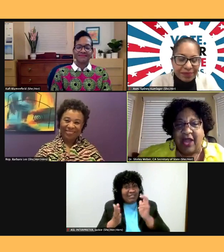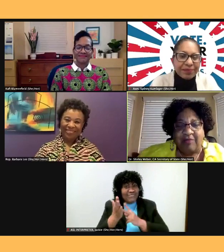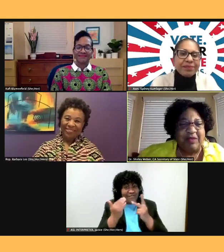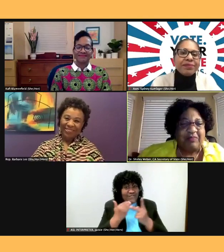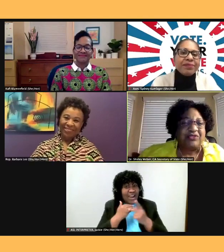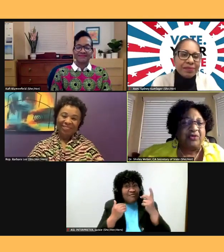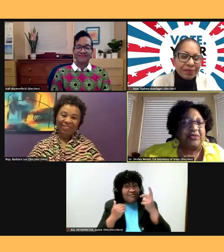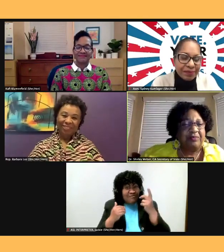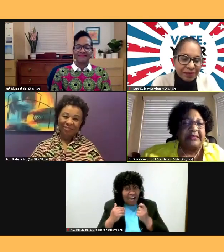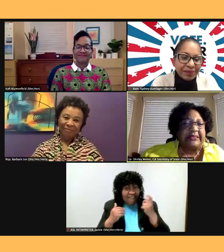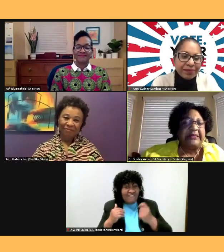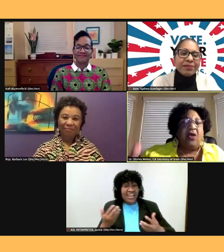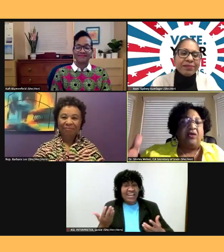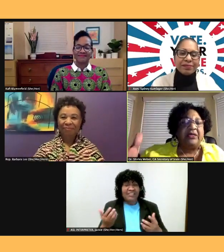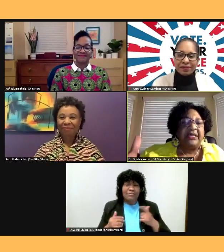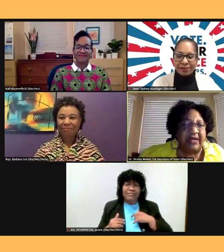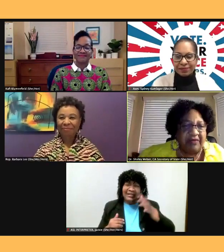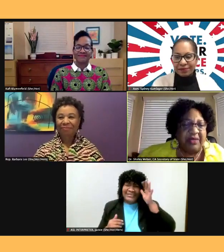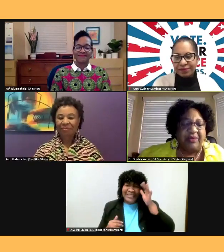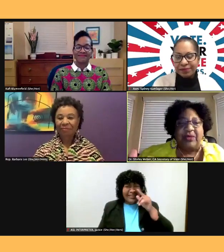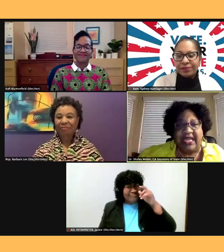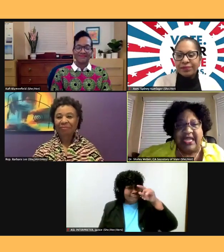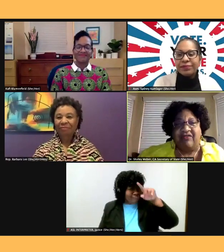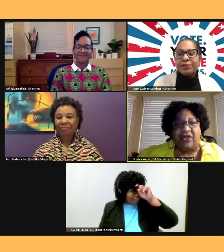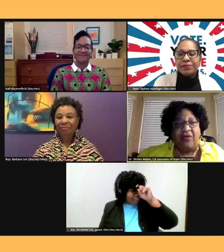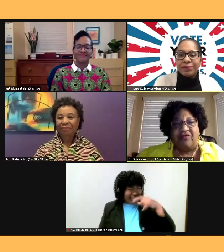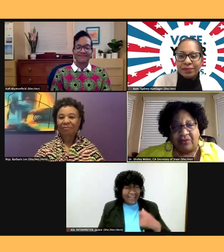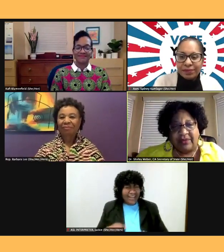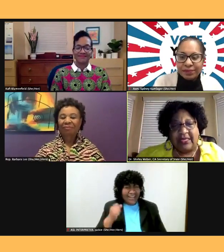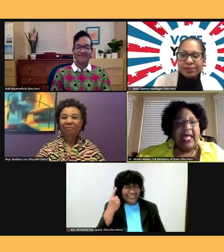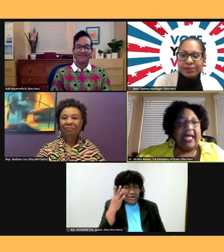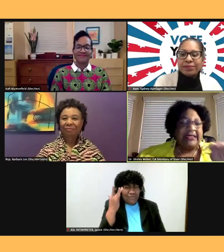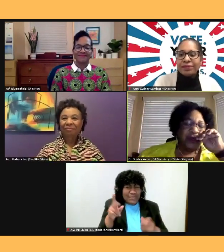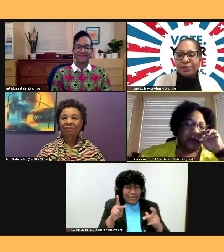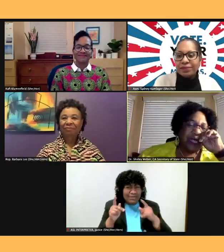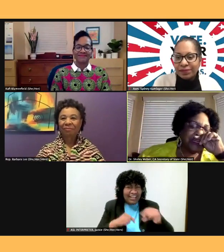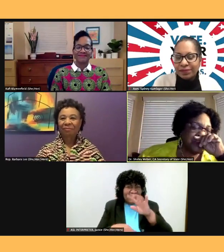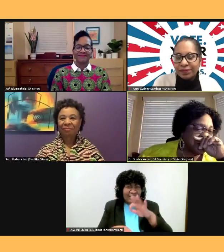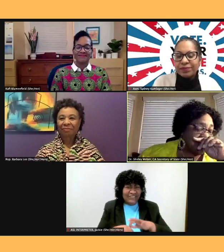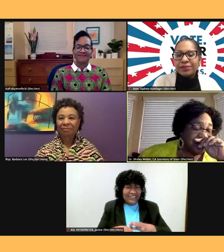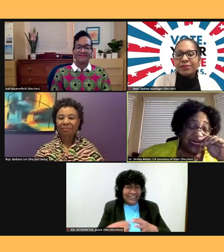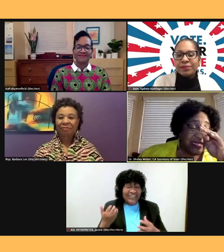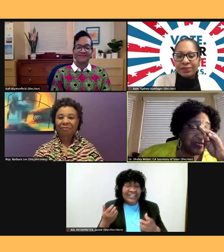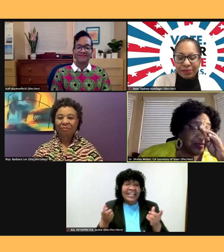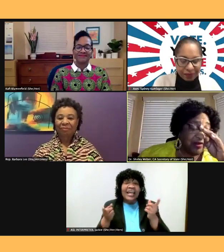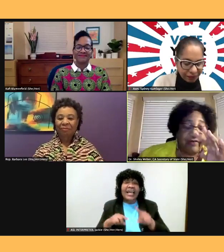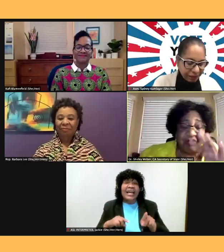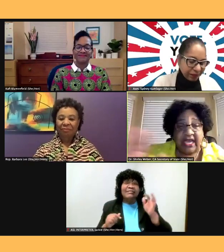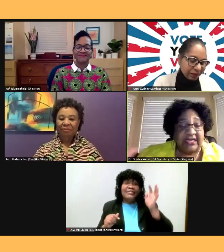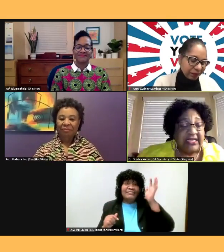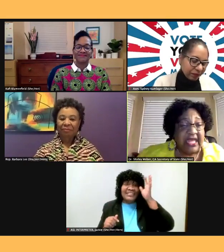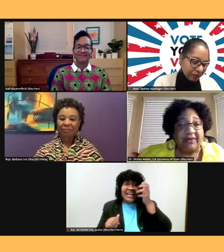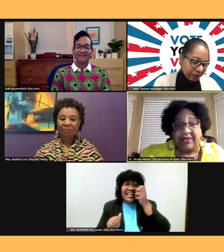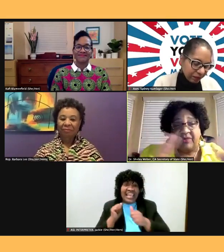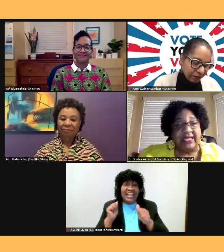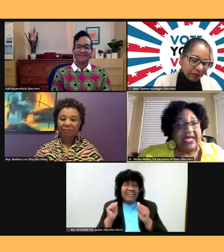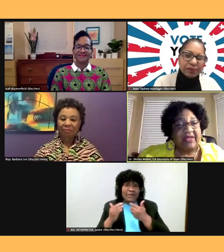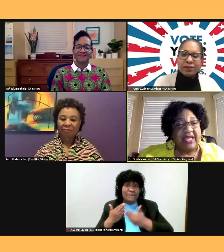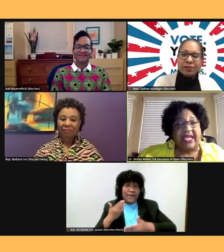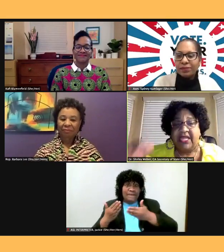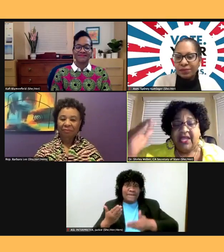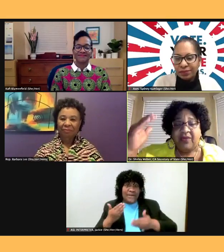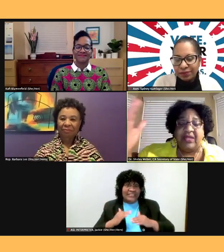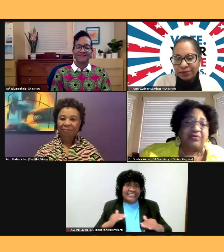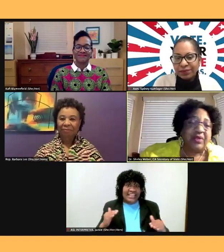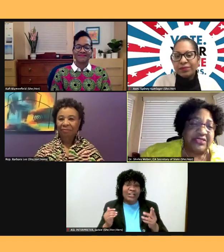dependent on the government would never go vote. And so as a result of that, he, you know, every child he had, whenever we got of age, we had to